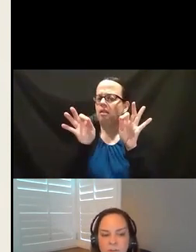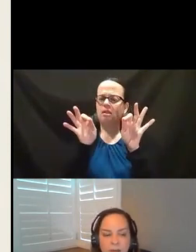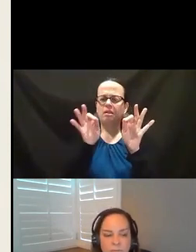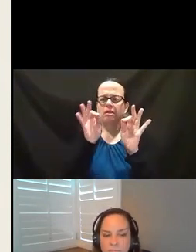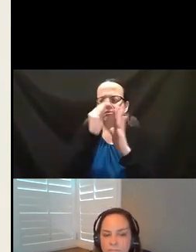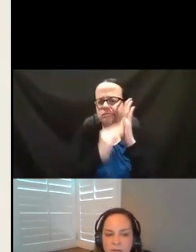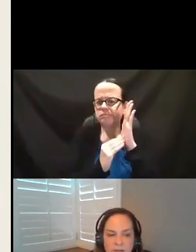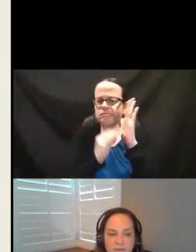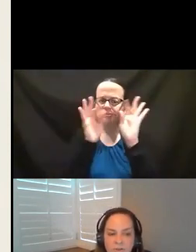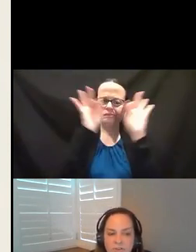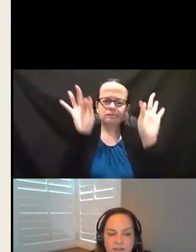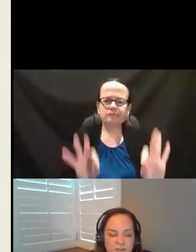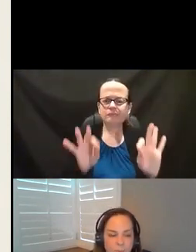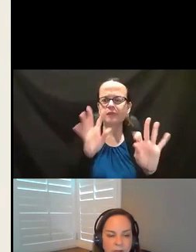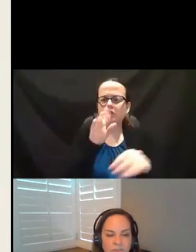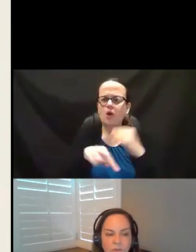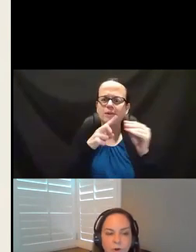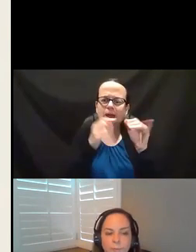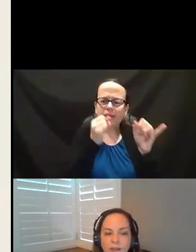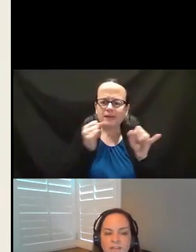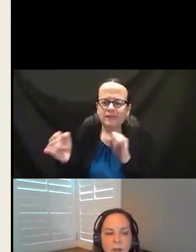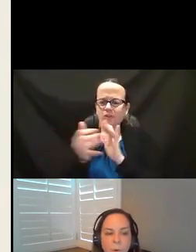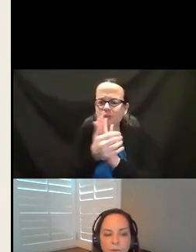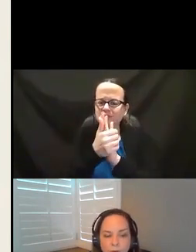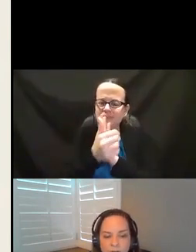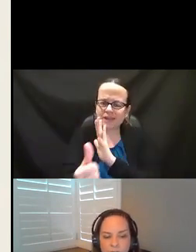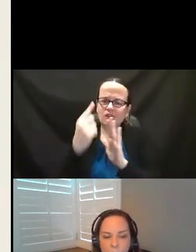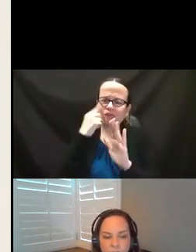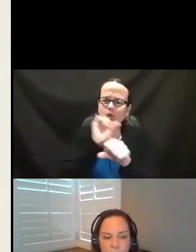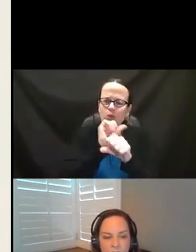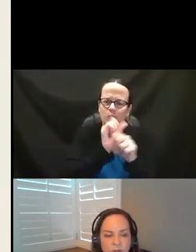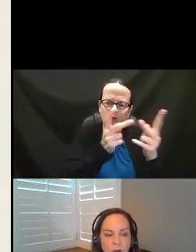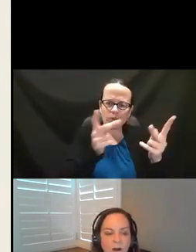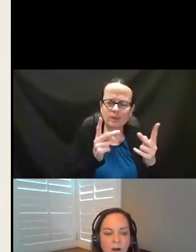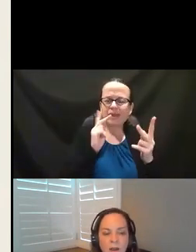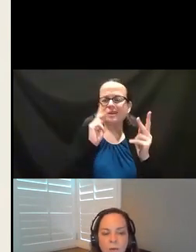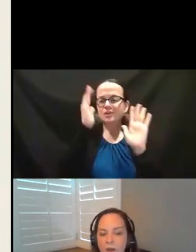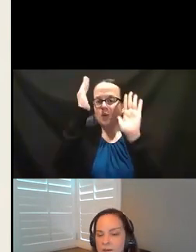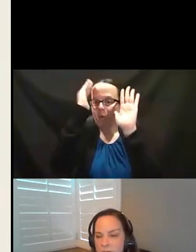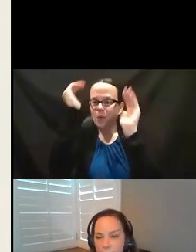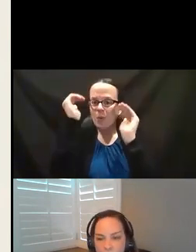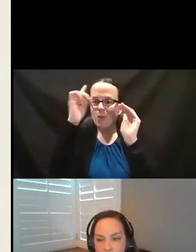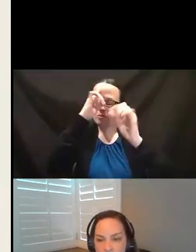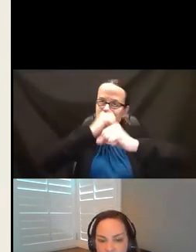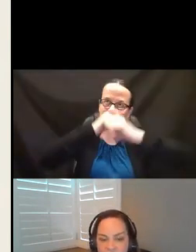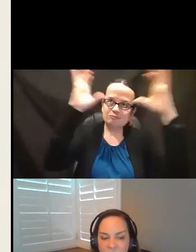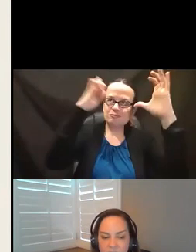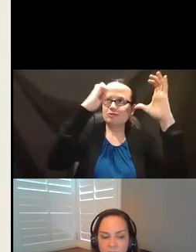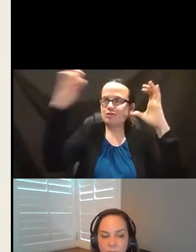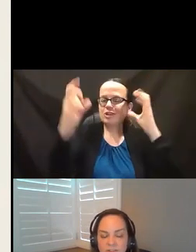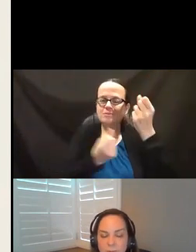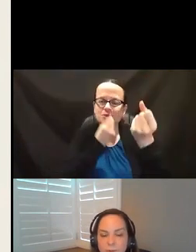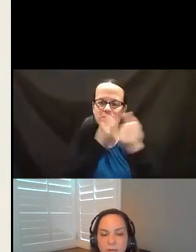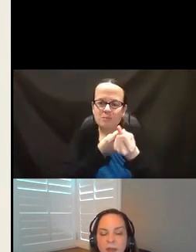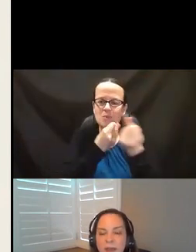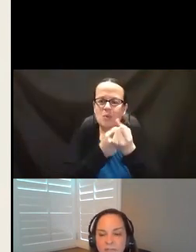Talks about the individual skills they're bringing to the workplace, what their interests, hopes, and dreams are, what kind of support and accommodations they need. So